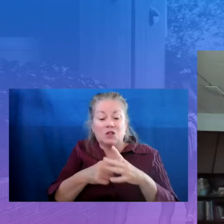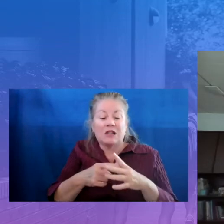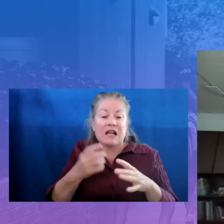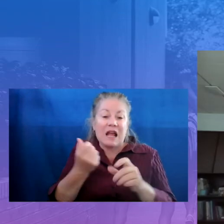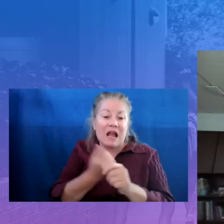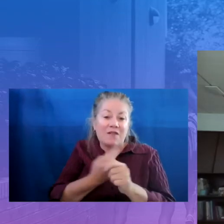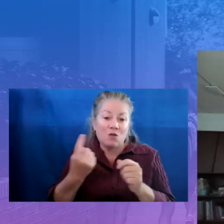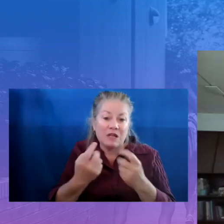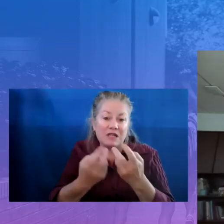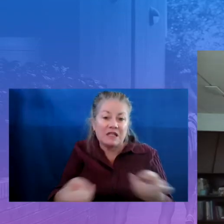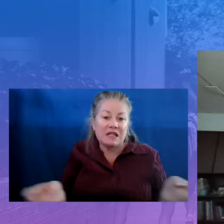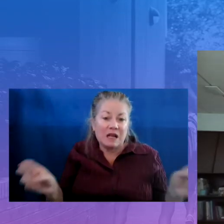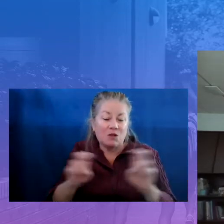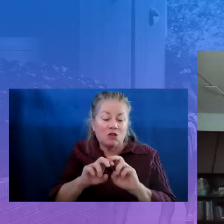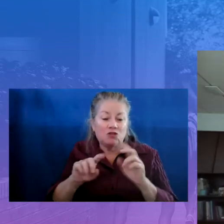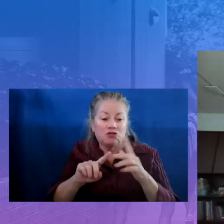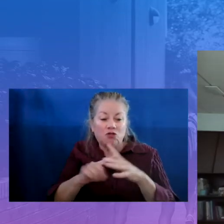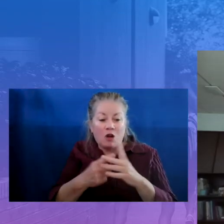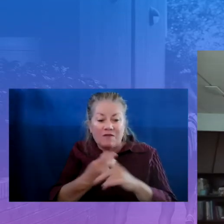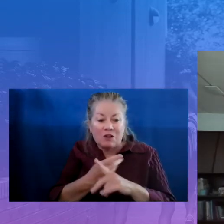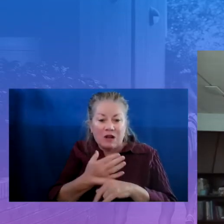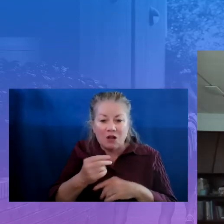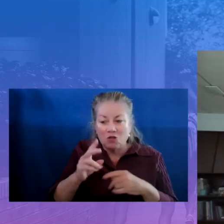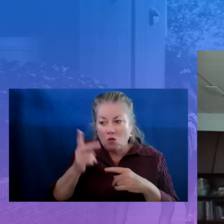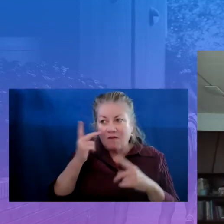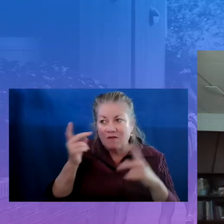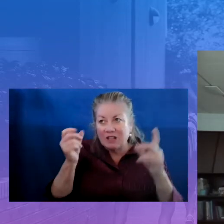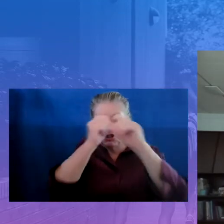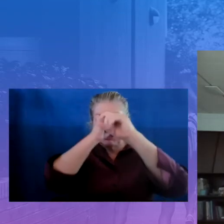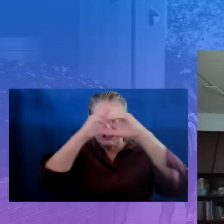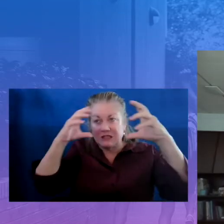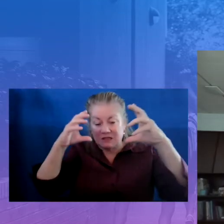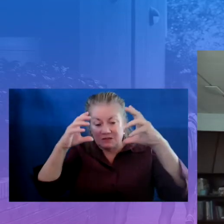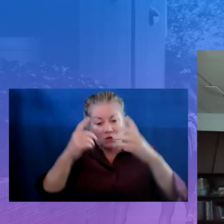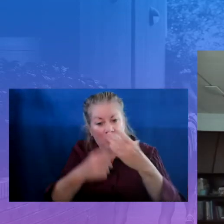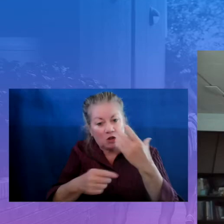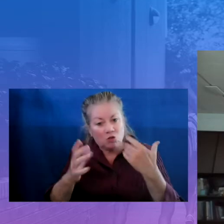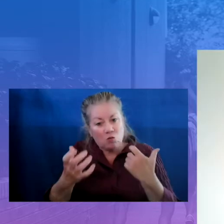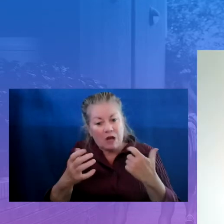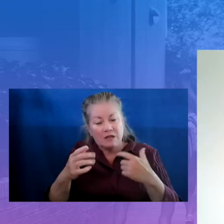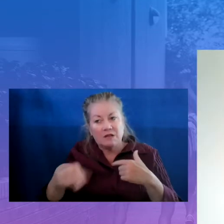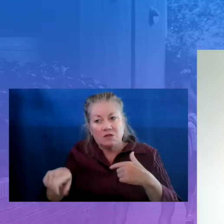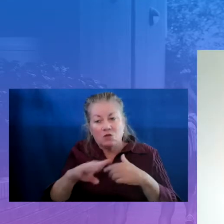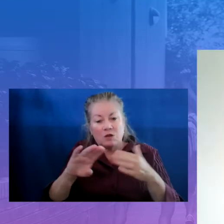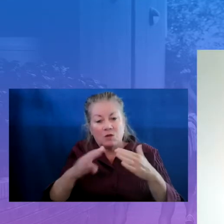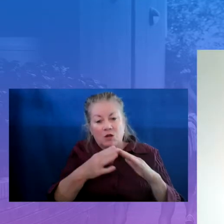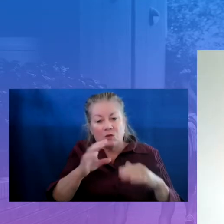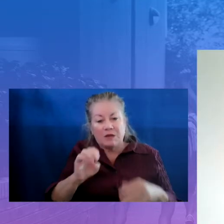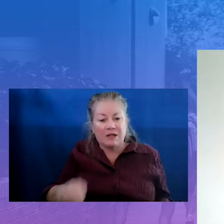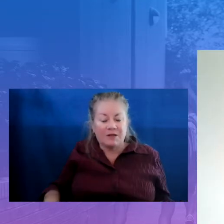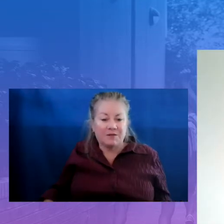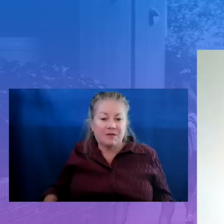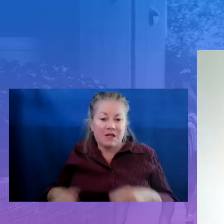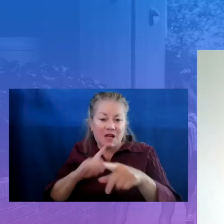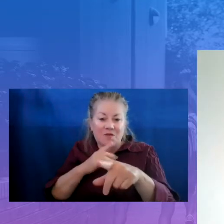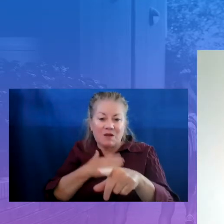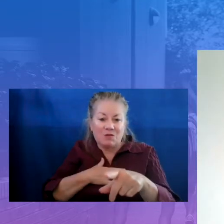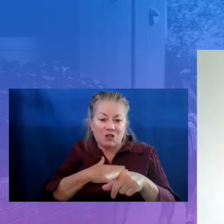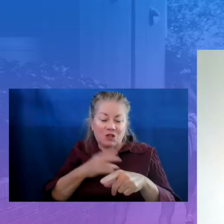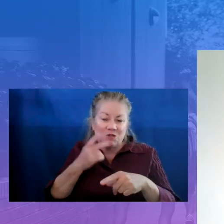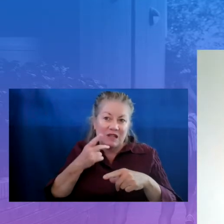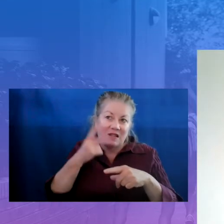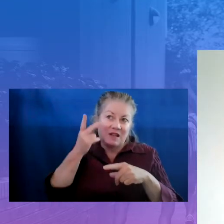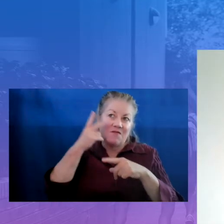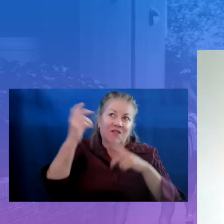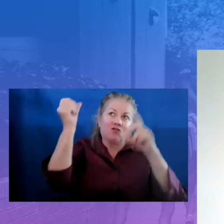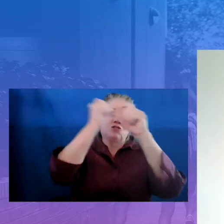to the table and start figuring out your vision for what you want your community to be. I appreciate that you said vision because I think